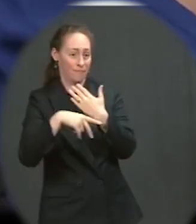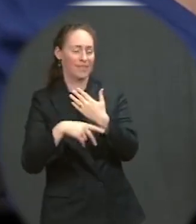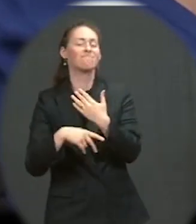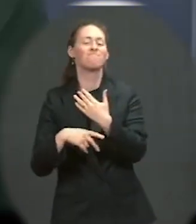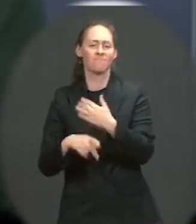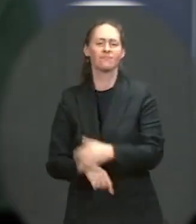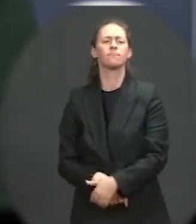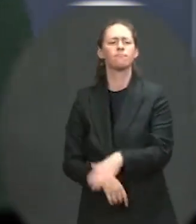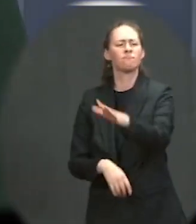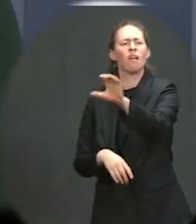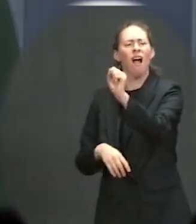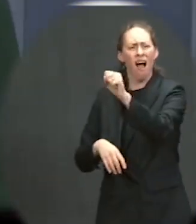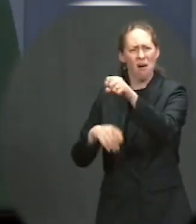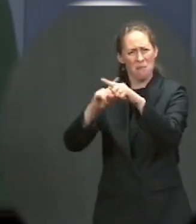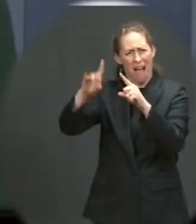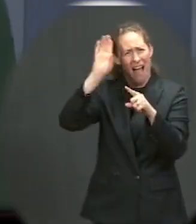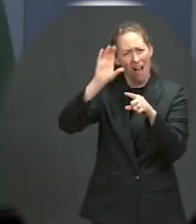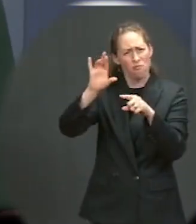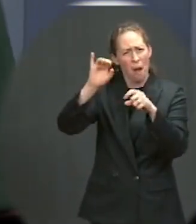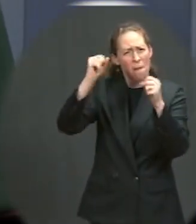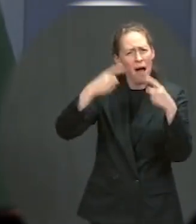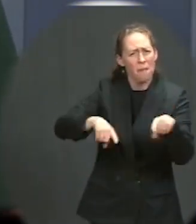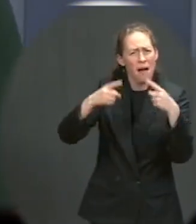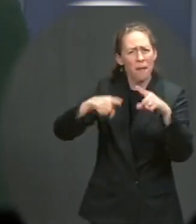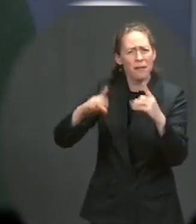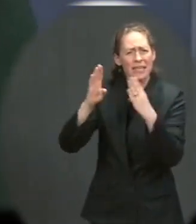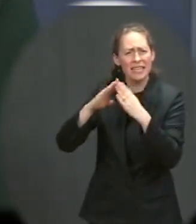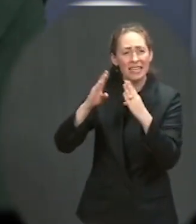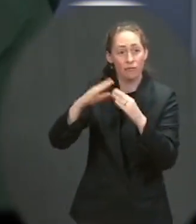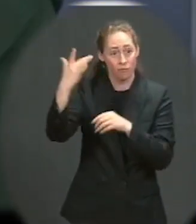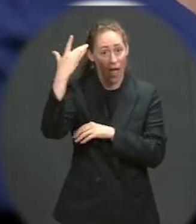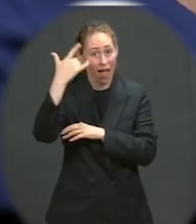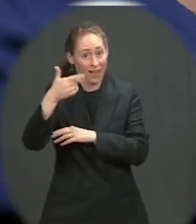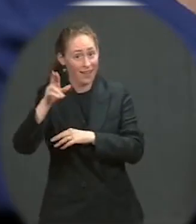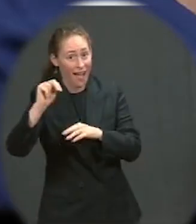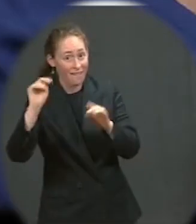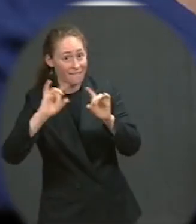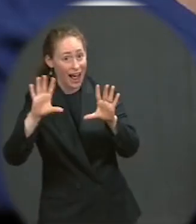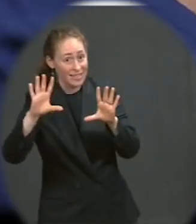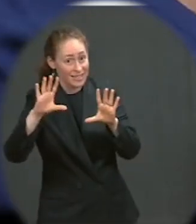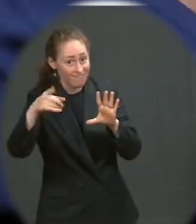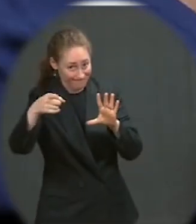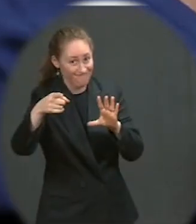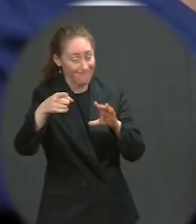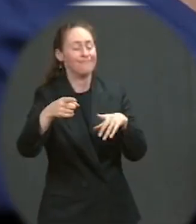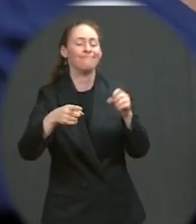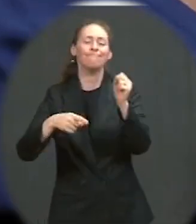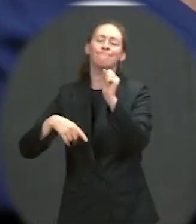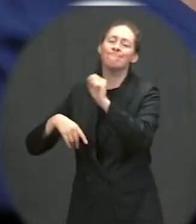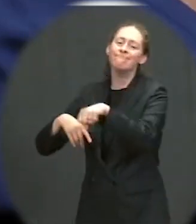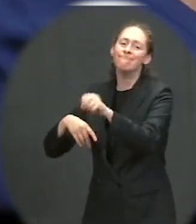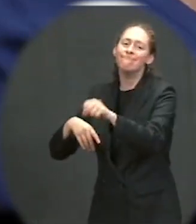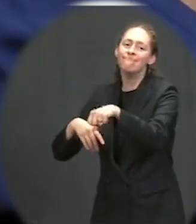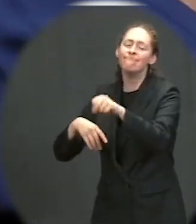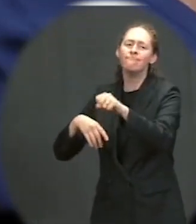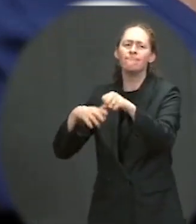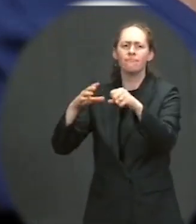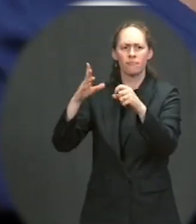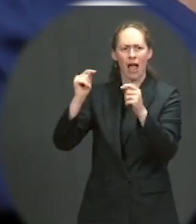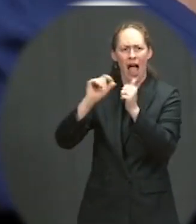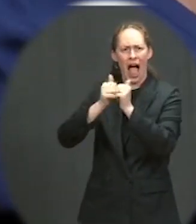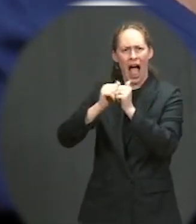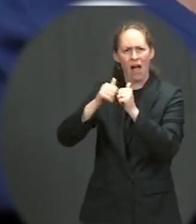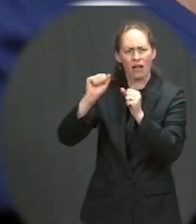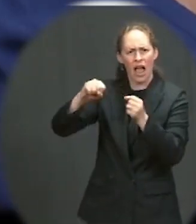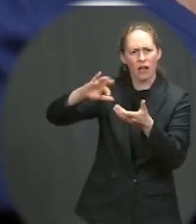Much of it caused by gun violence. Would you agree? Yes, so how do you reduce gun violence by expanding